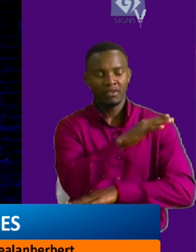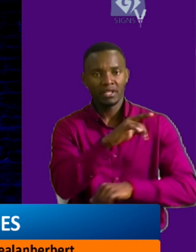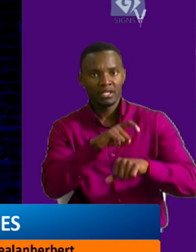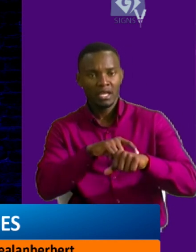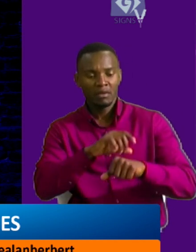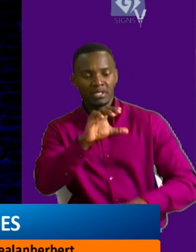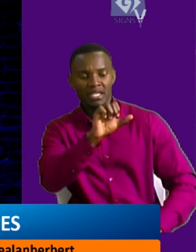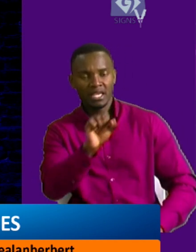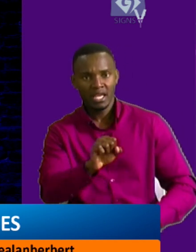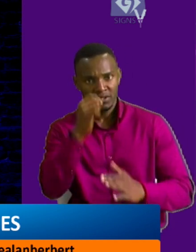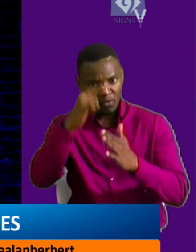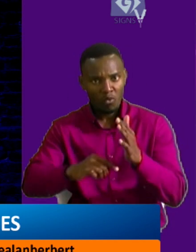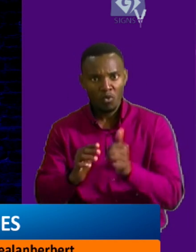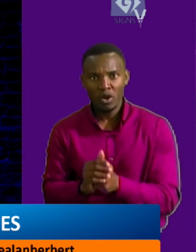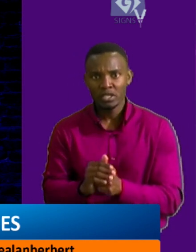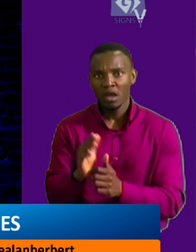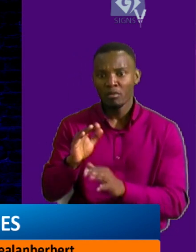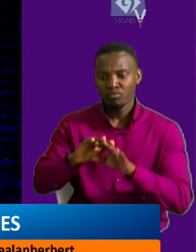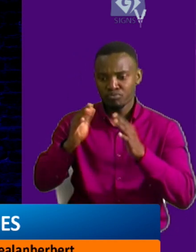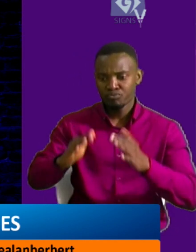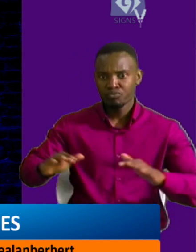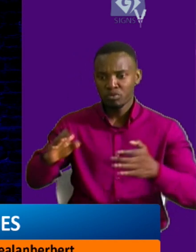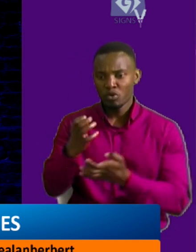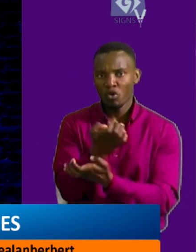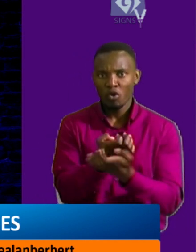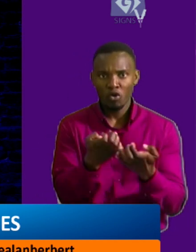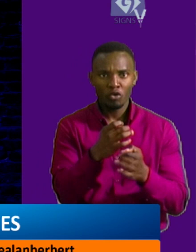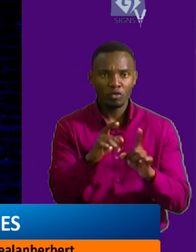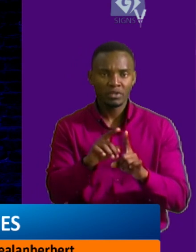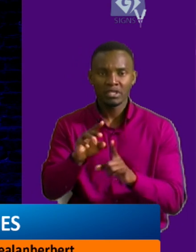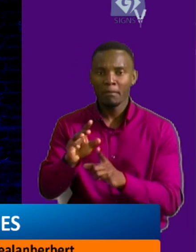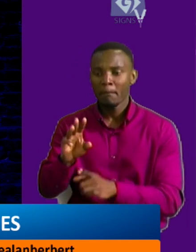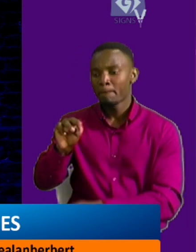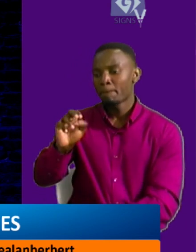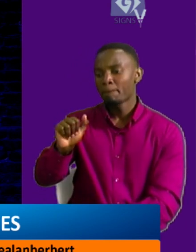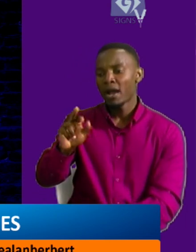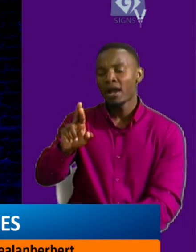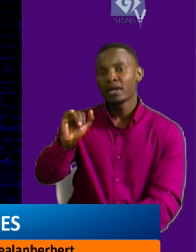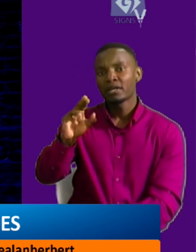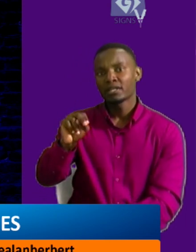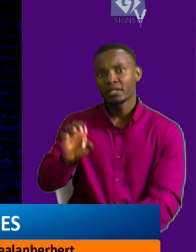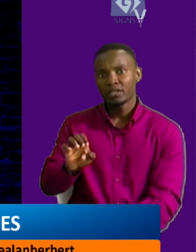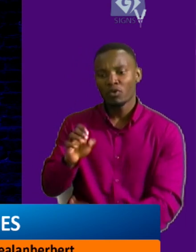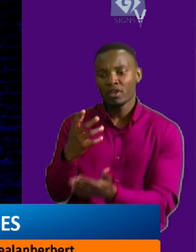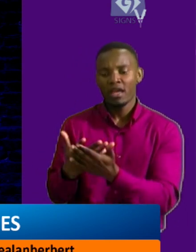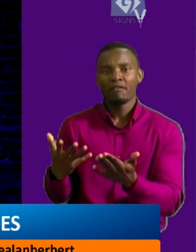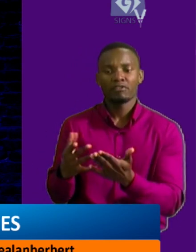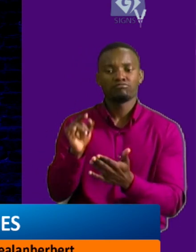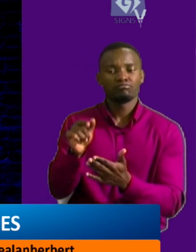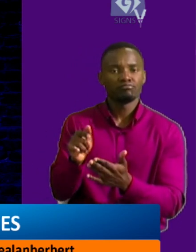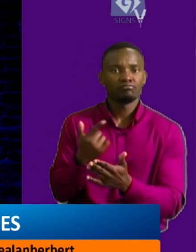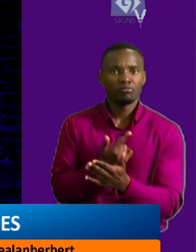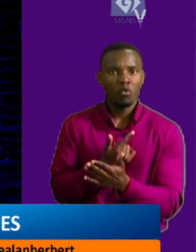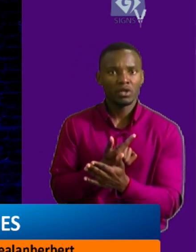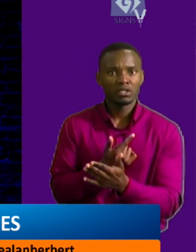nominee for Mining, Blue Economy and Maritime Affairs Hassan Ali Joho took a better chunk of his presentation